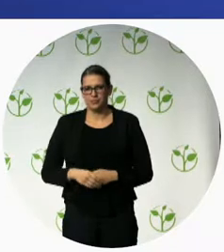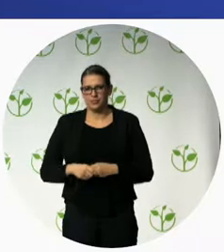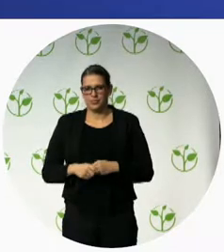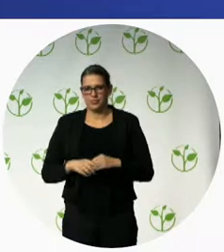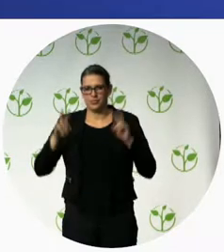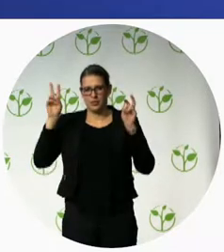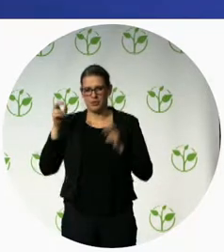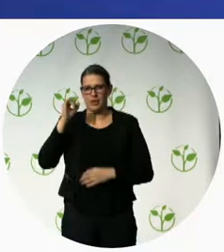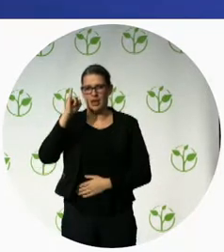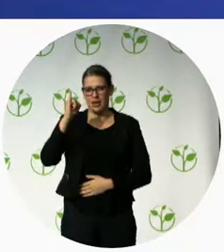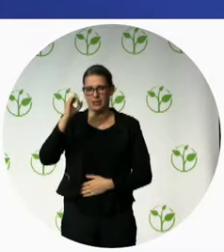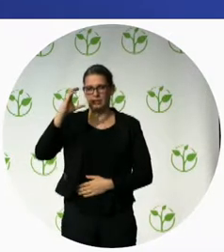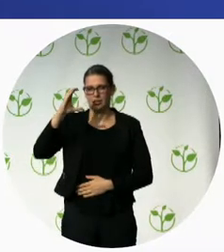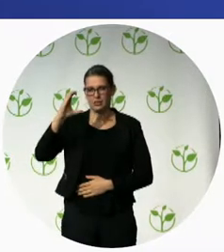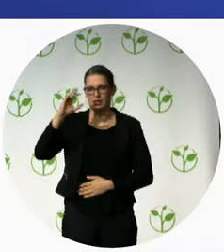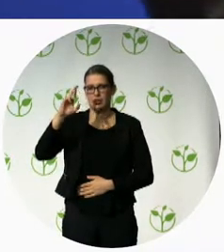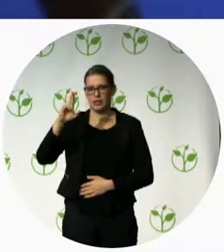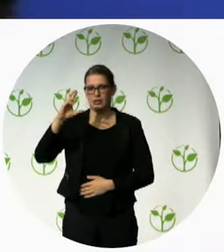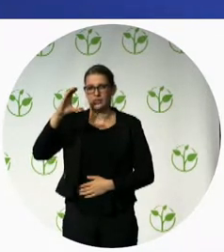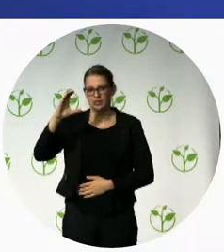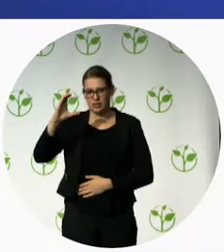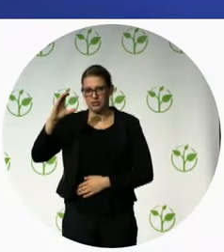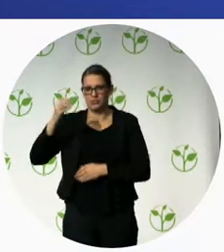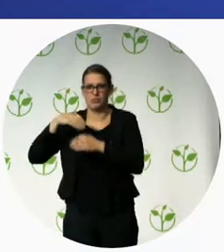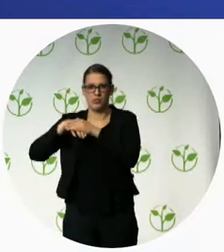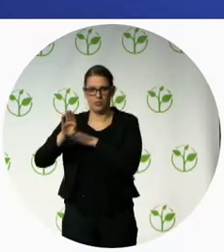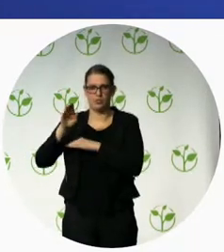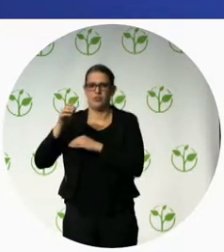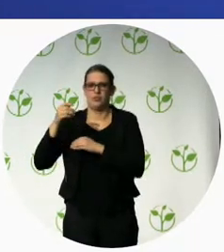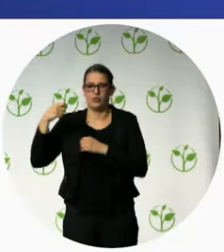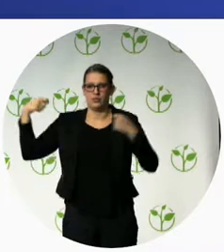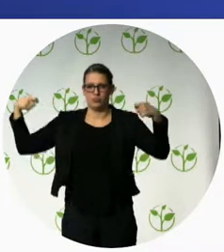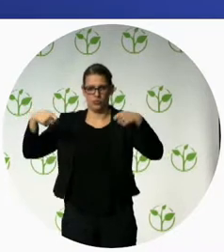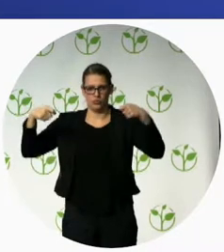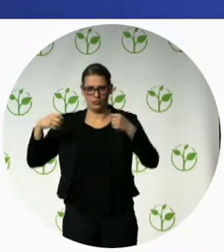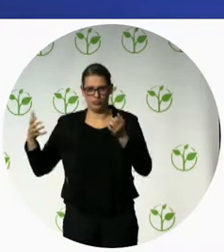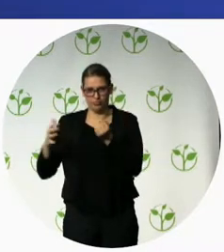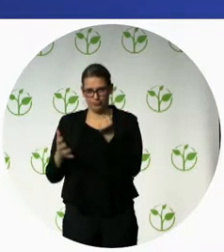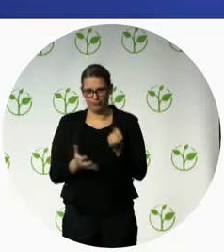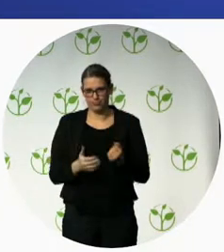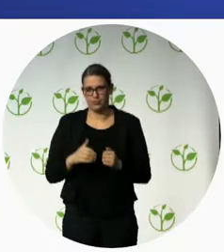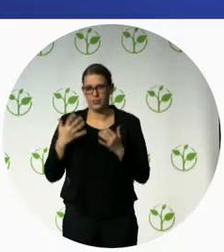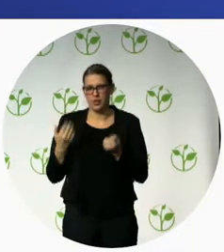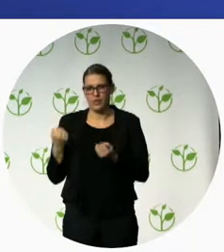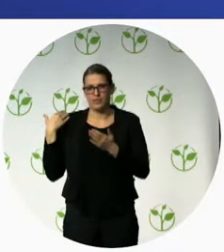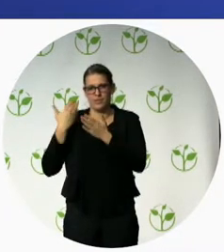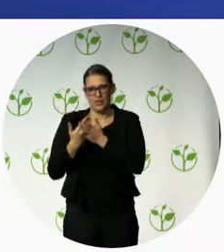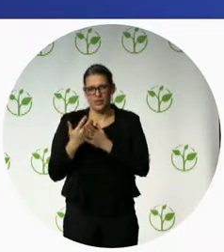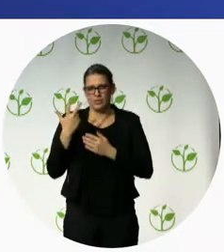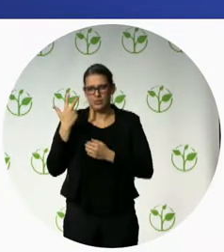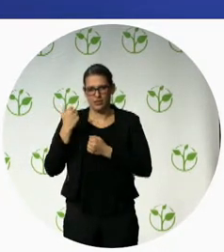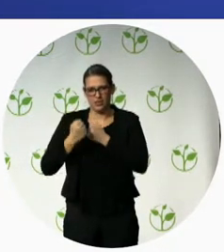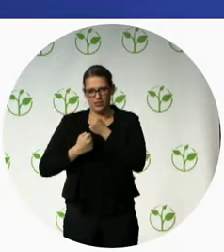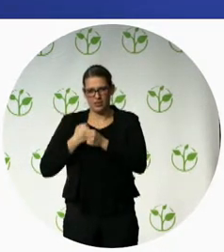by the ICRC and active since over 30 years in low and middle income countries in order to build or rebuild